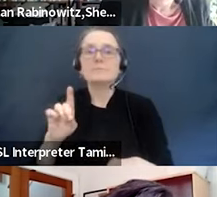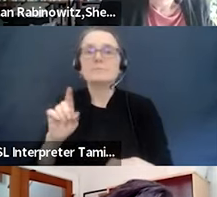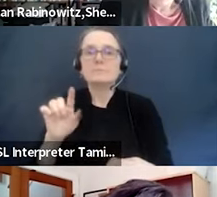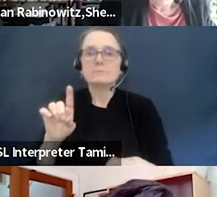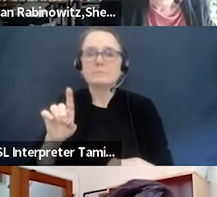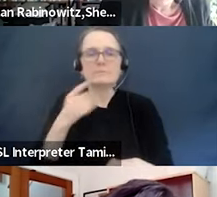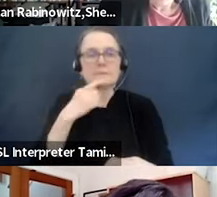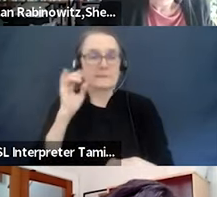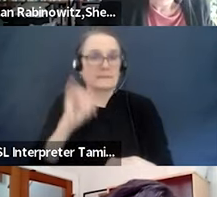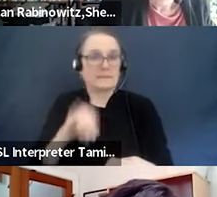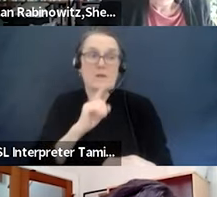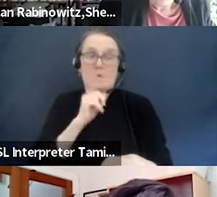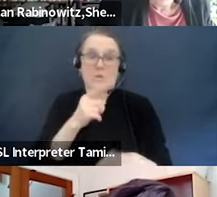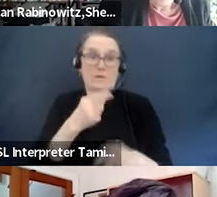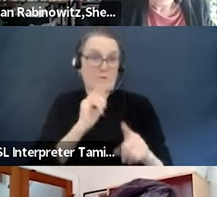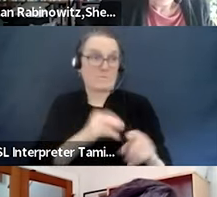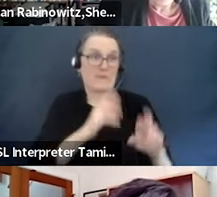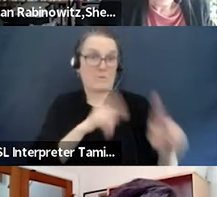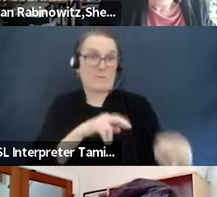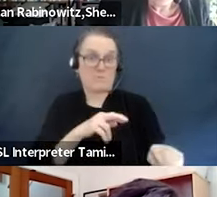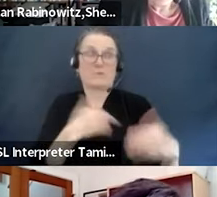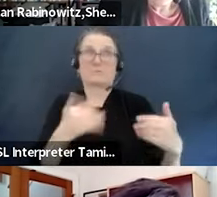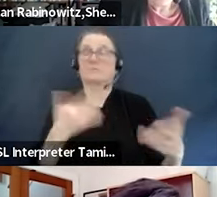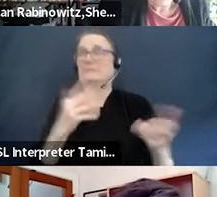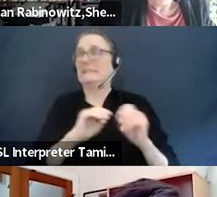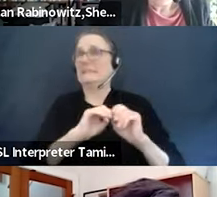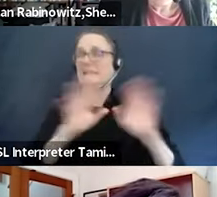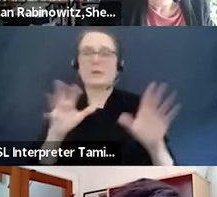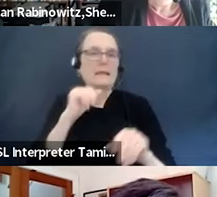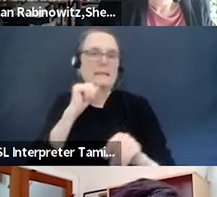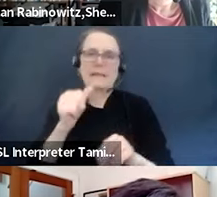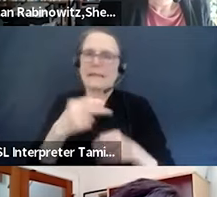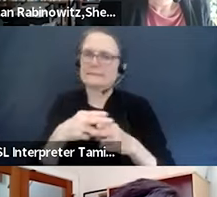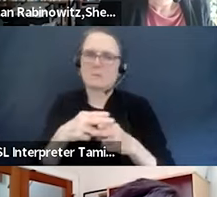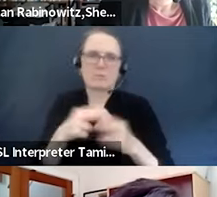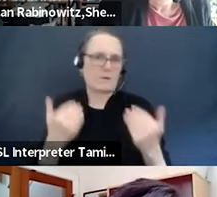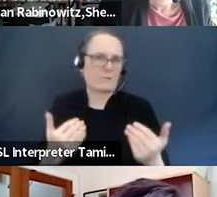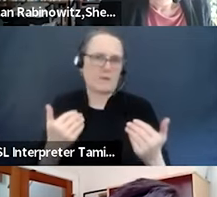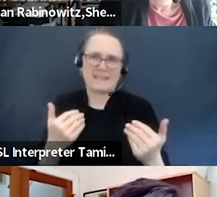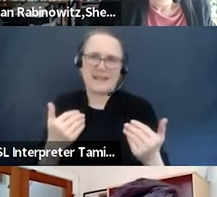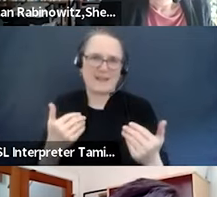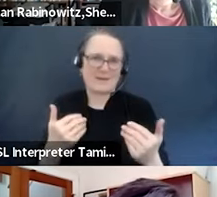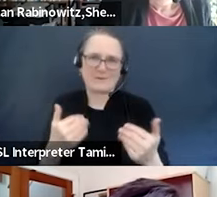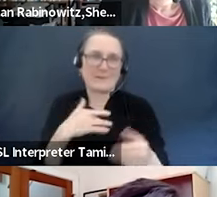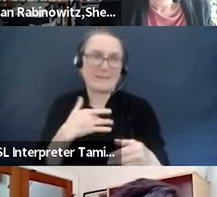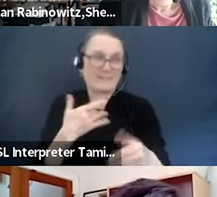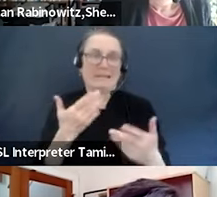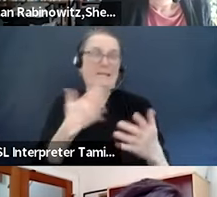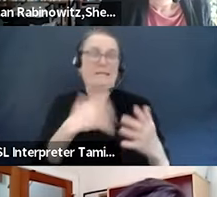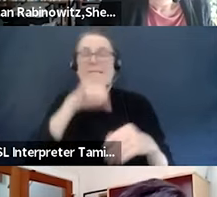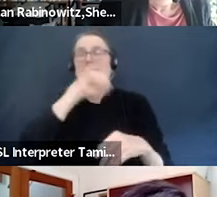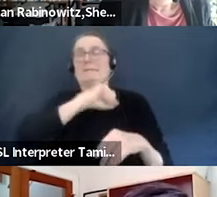temporary situation. This is not a speed bump that we're going to simply endure